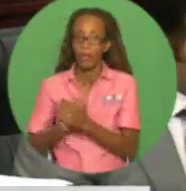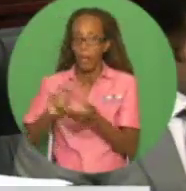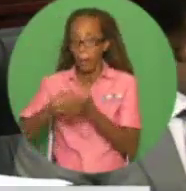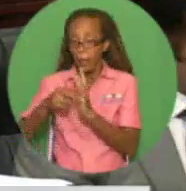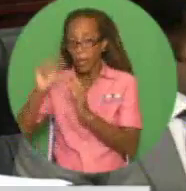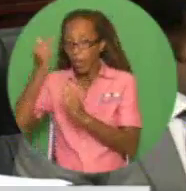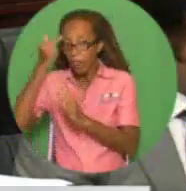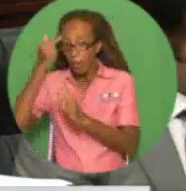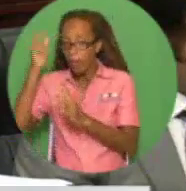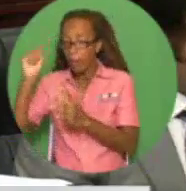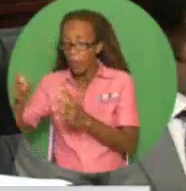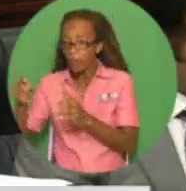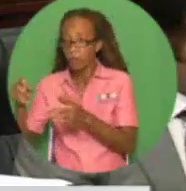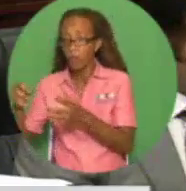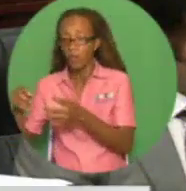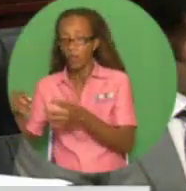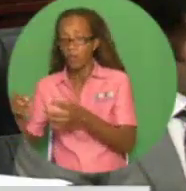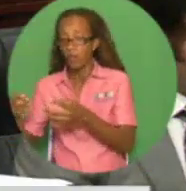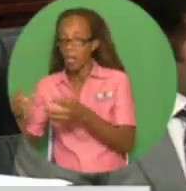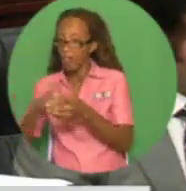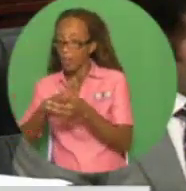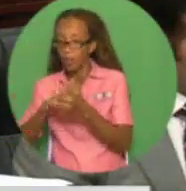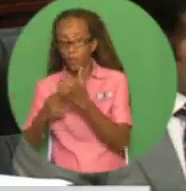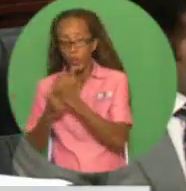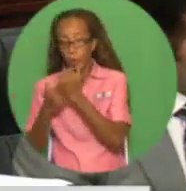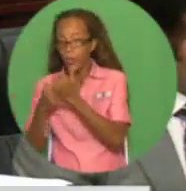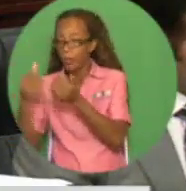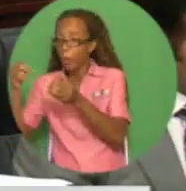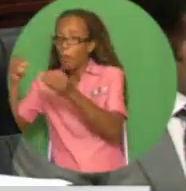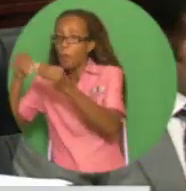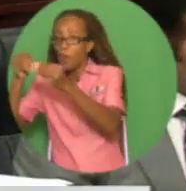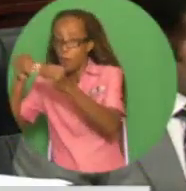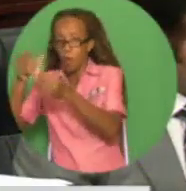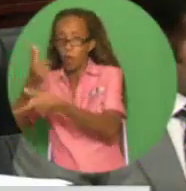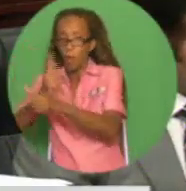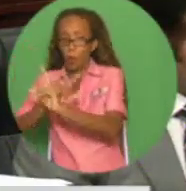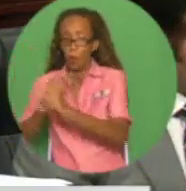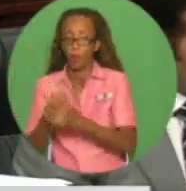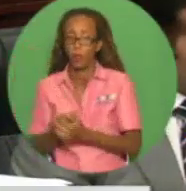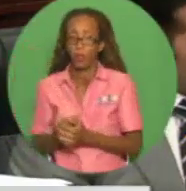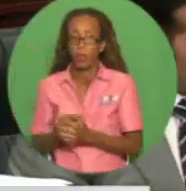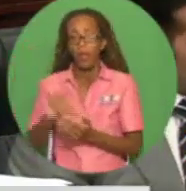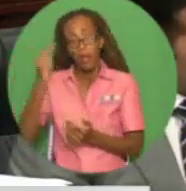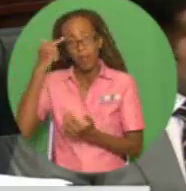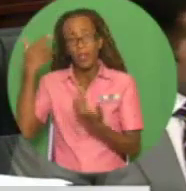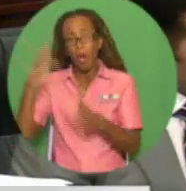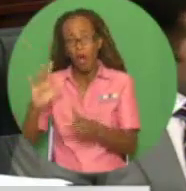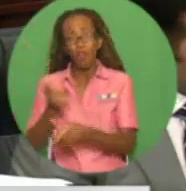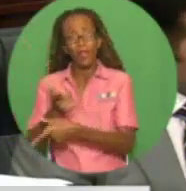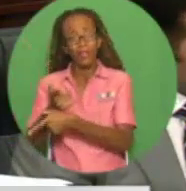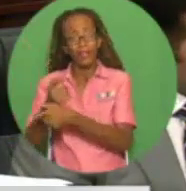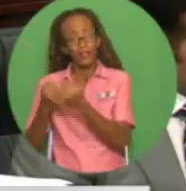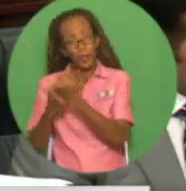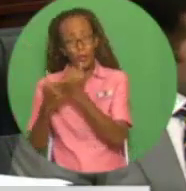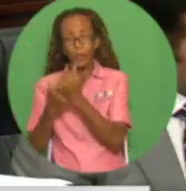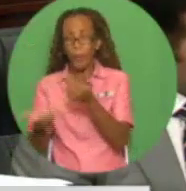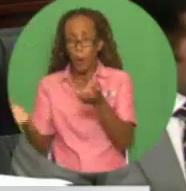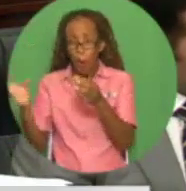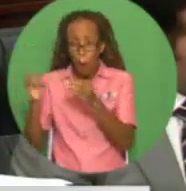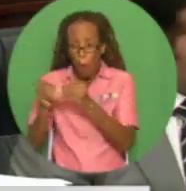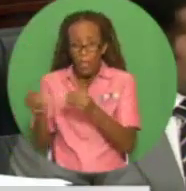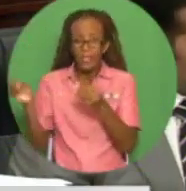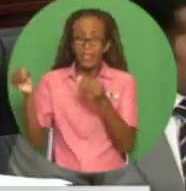guarantee for further short-term working capital credit support, for which it had already provided guarantees of $1